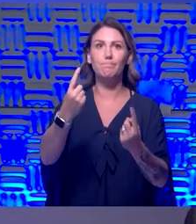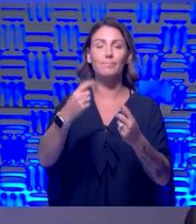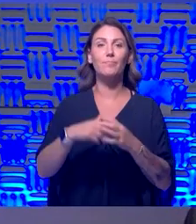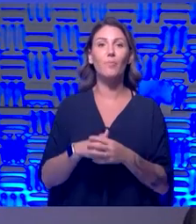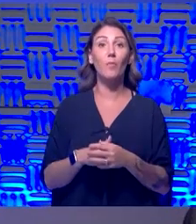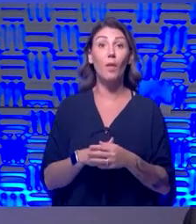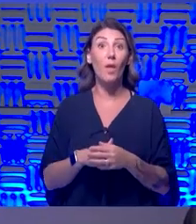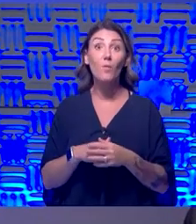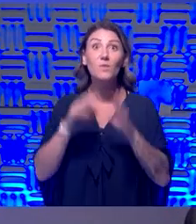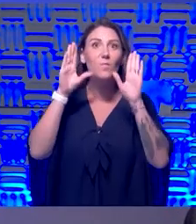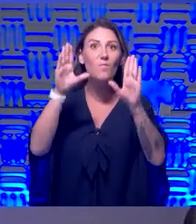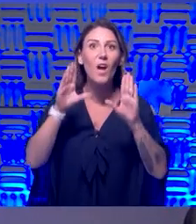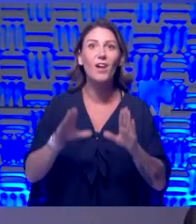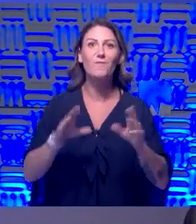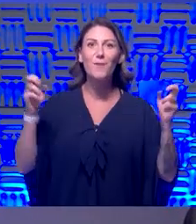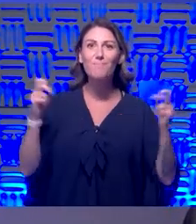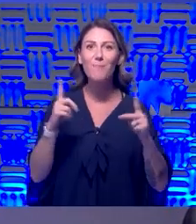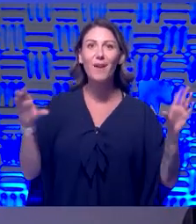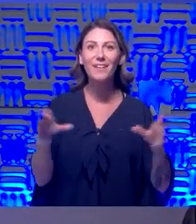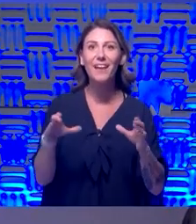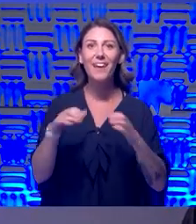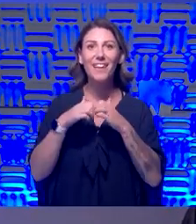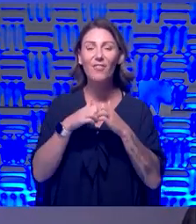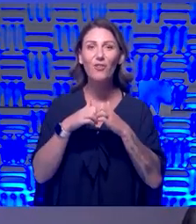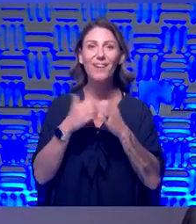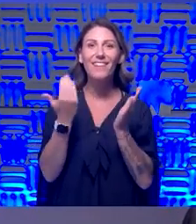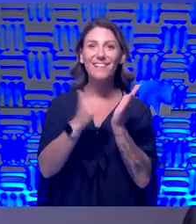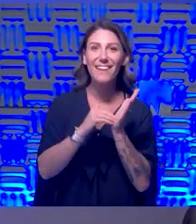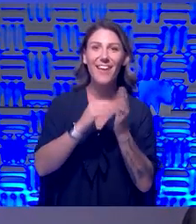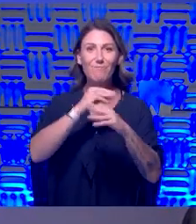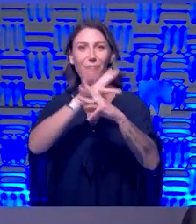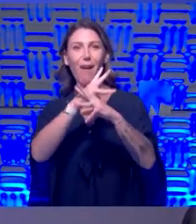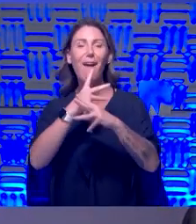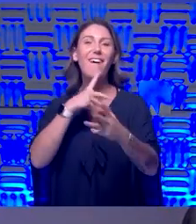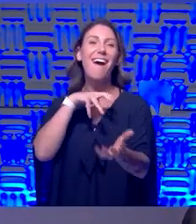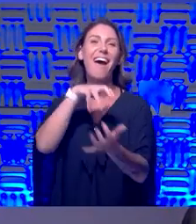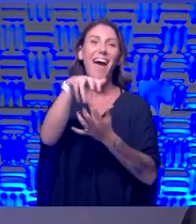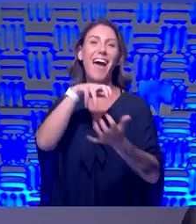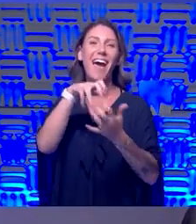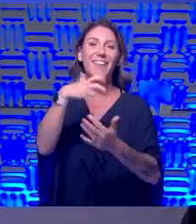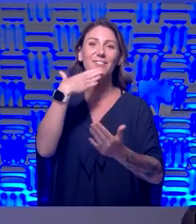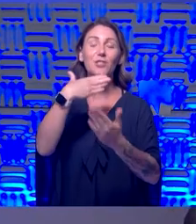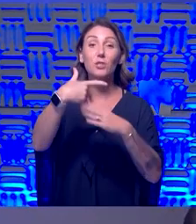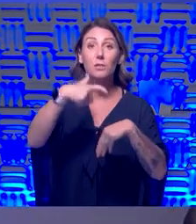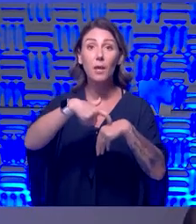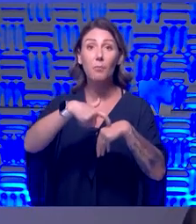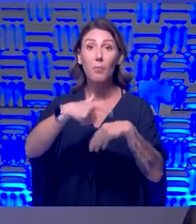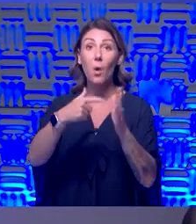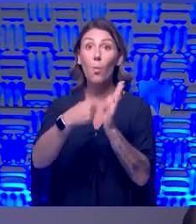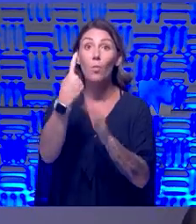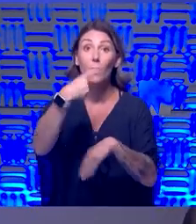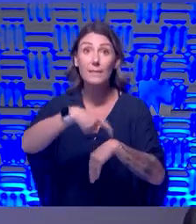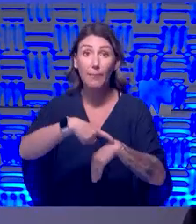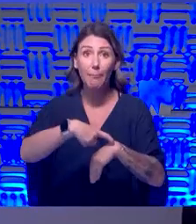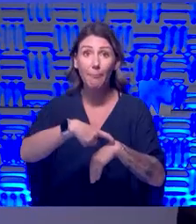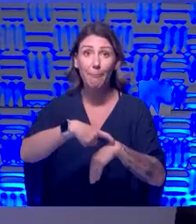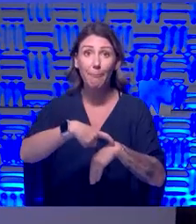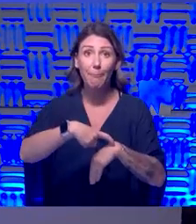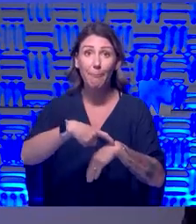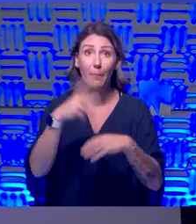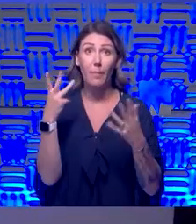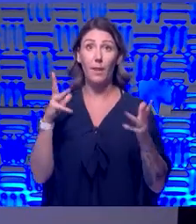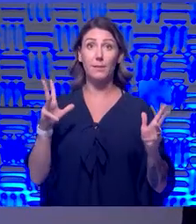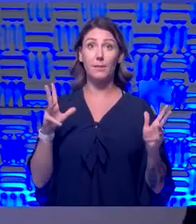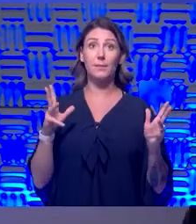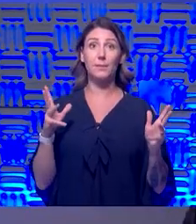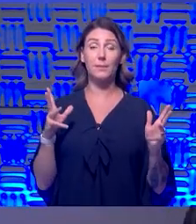And it was great. It's like, were right back together again. We're, we're laughing hysterically and having a good time. We did that once. So